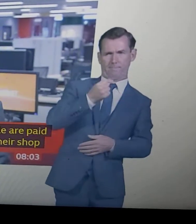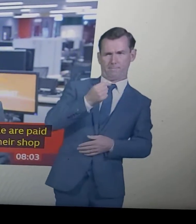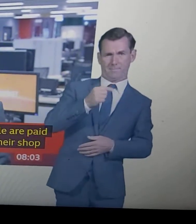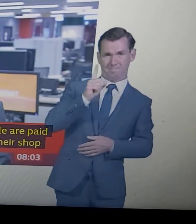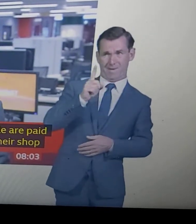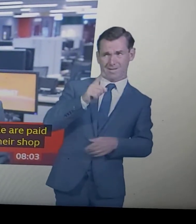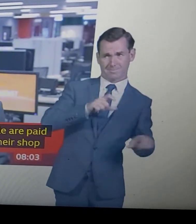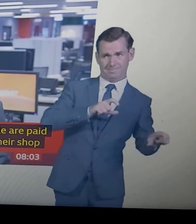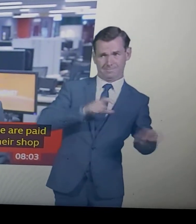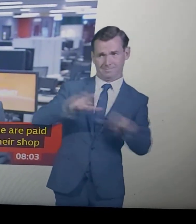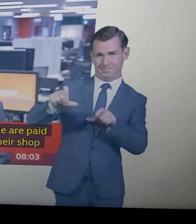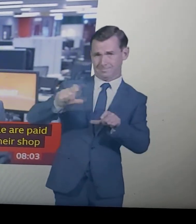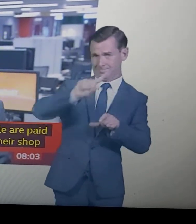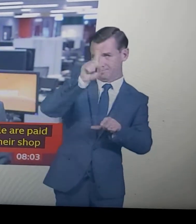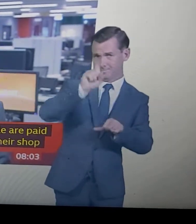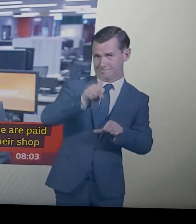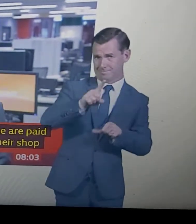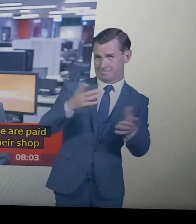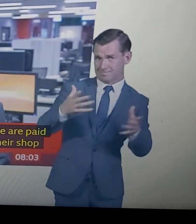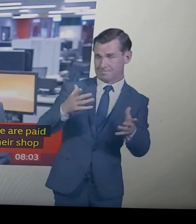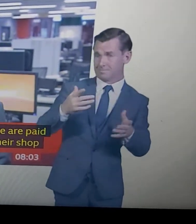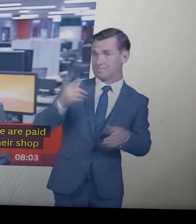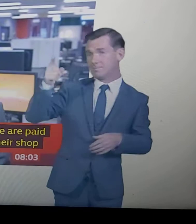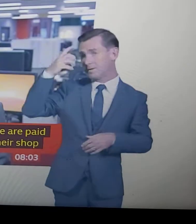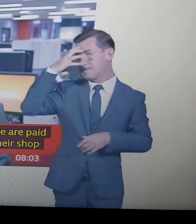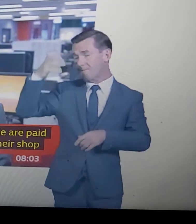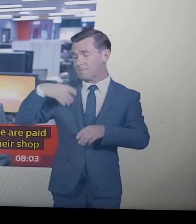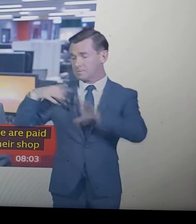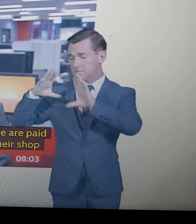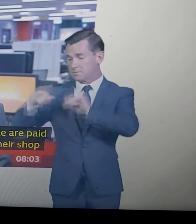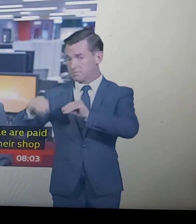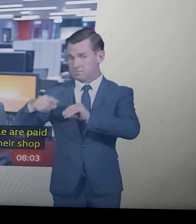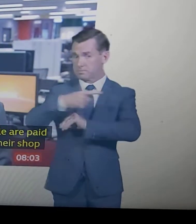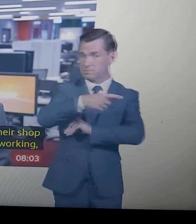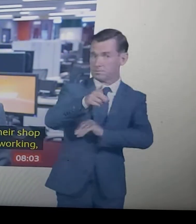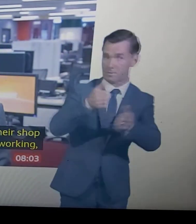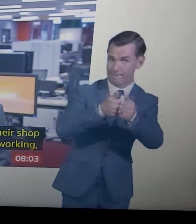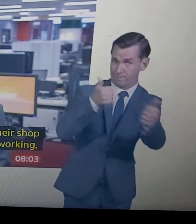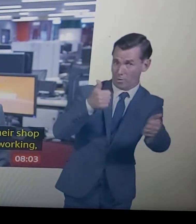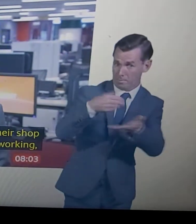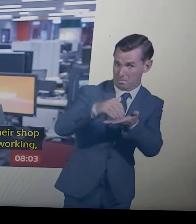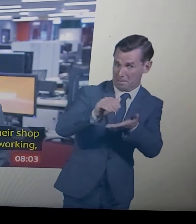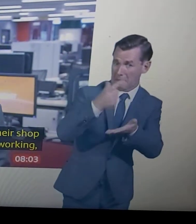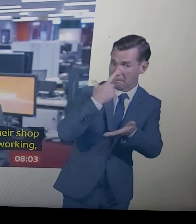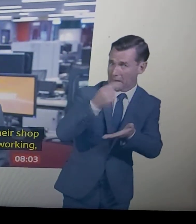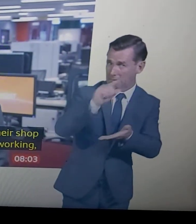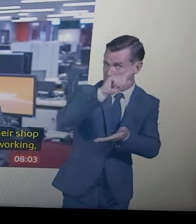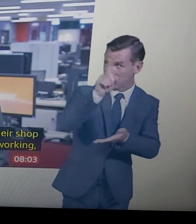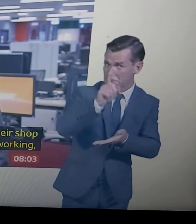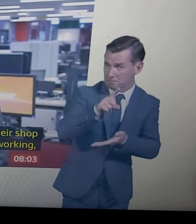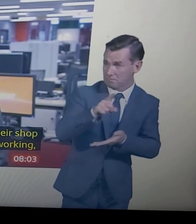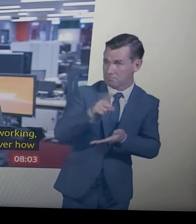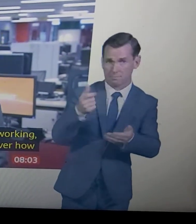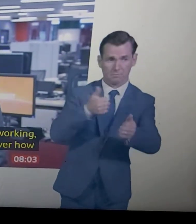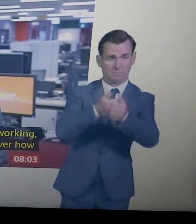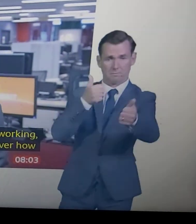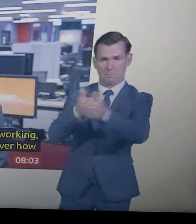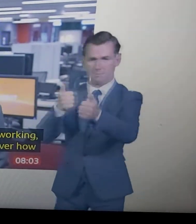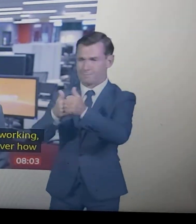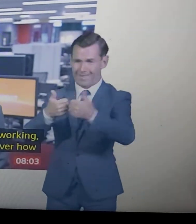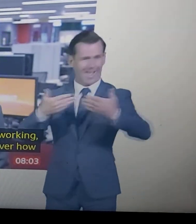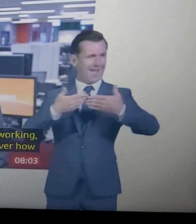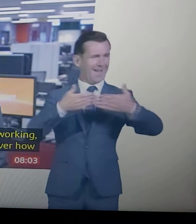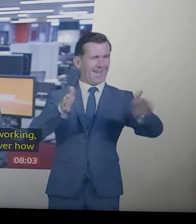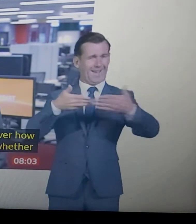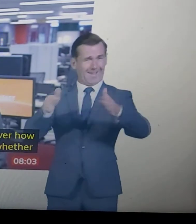that will go on and whether employers can maintain that level of employment. And also, whether businesses can just get back to normal. We know the hospitality